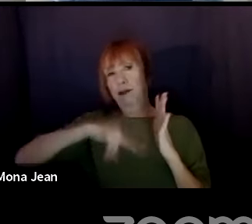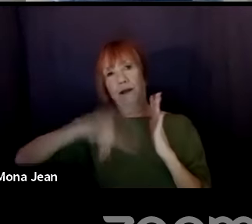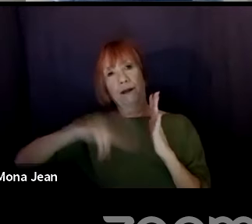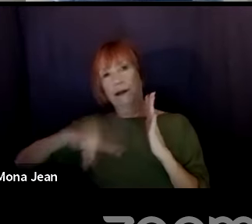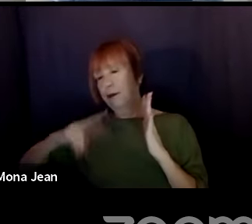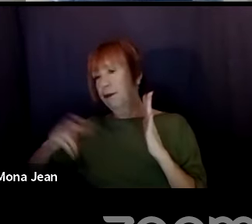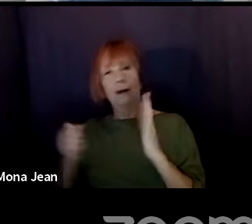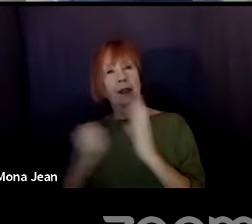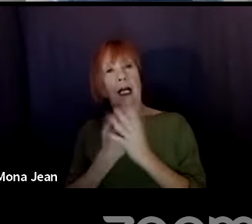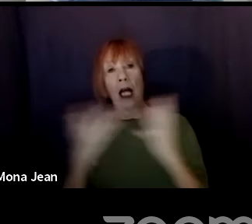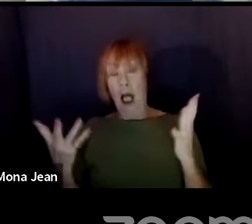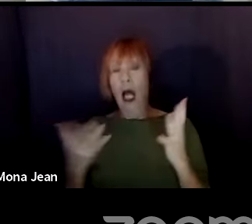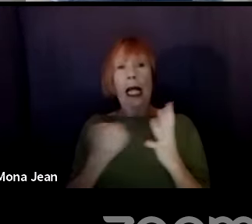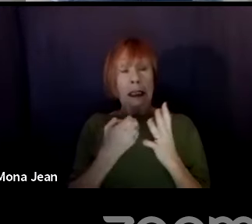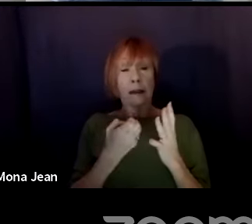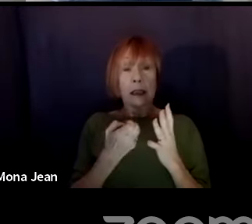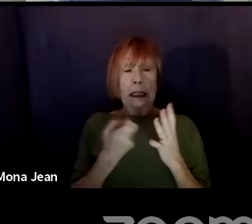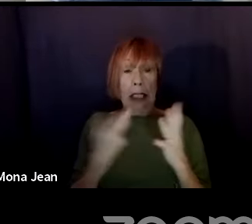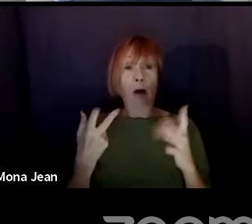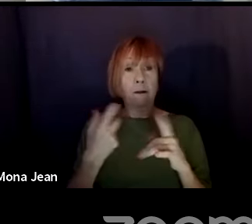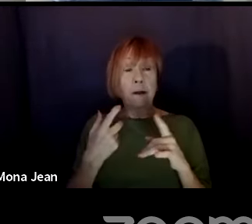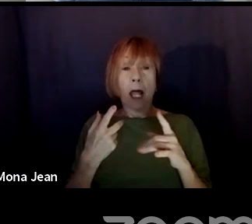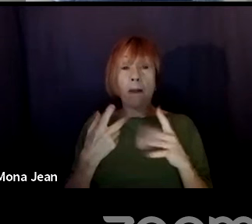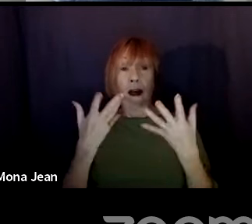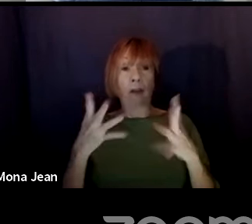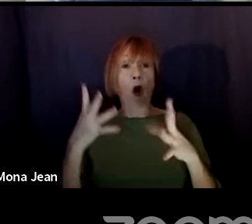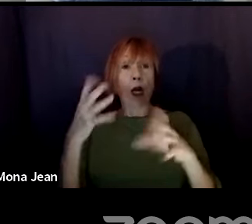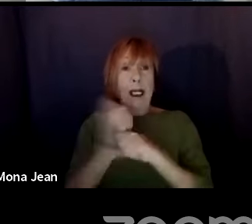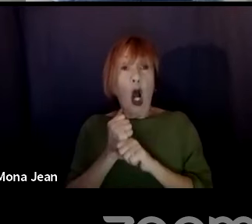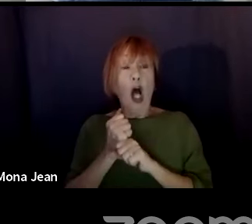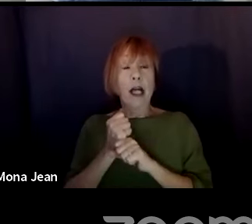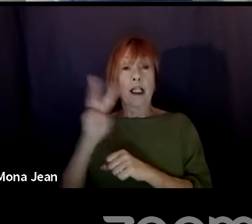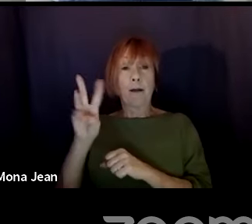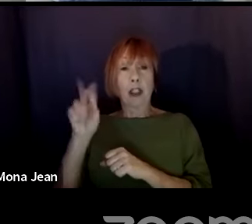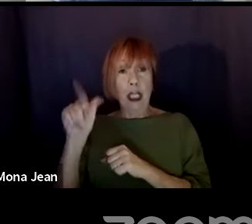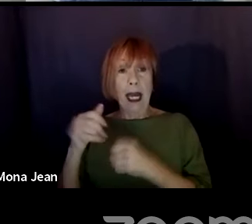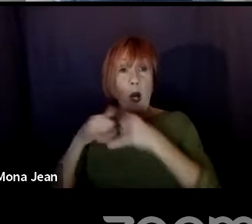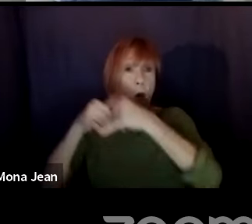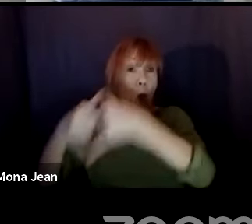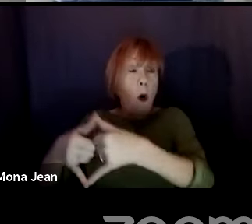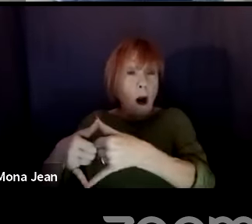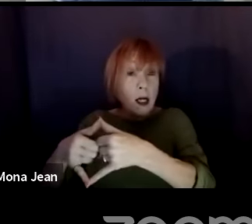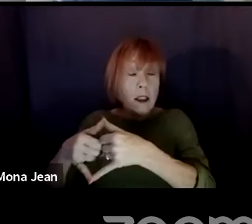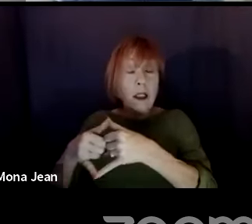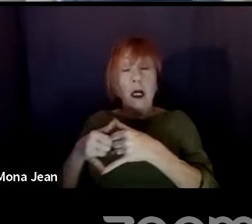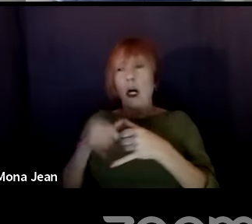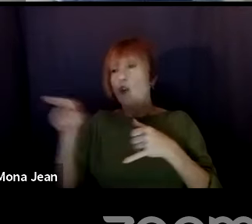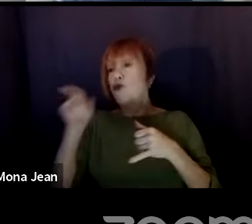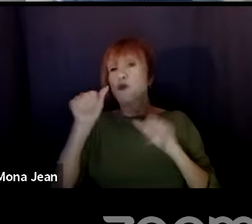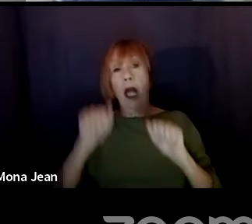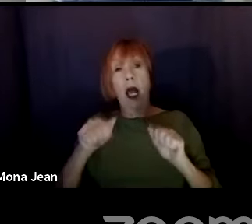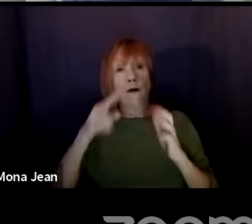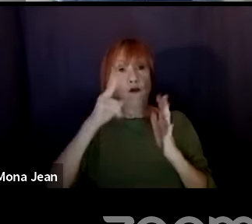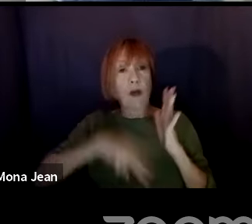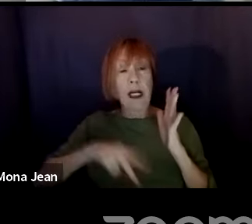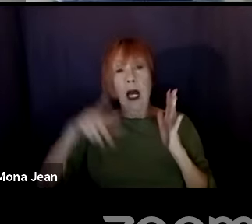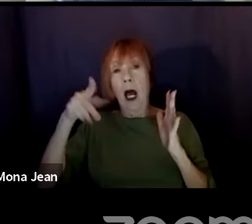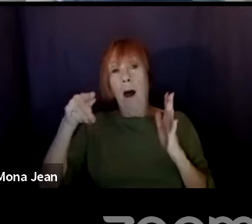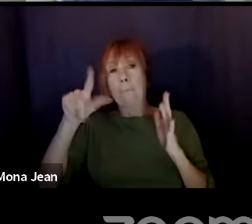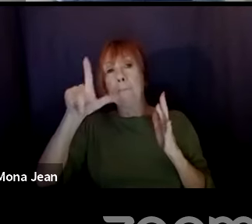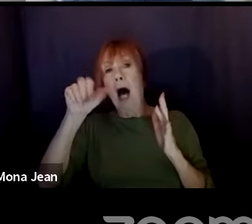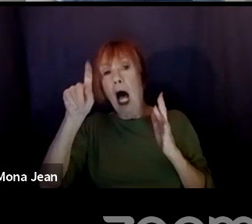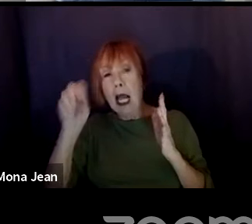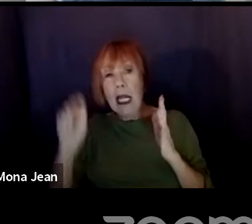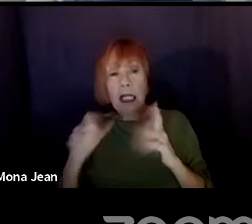that have been nominated for WGA Awards, and you can read pilots, and you can read all kinds of feature films.